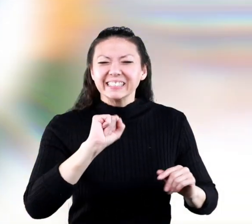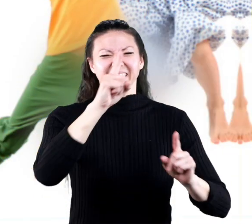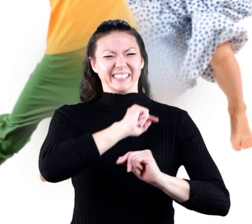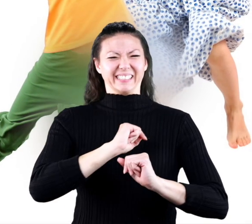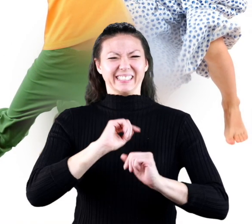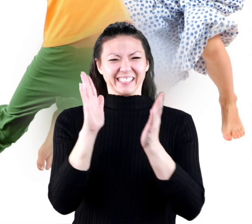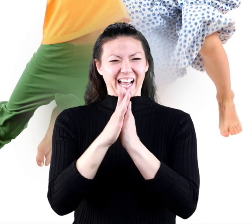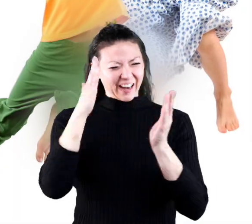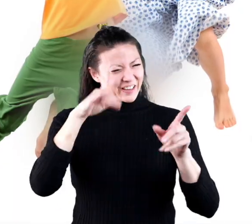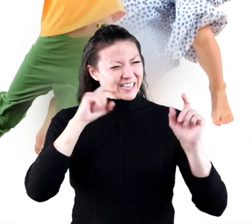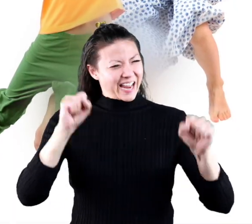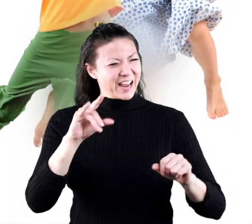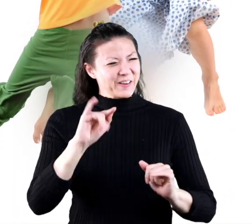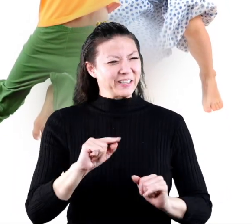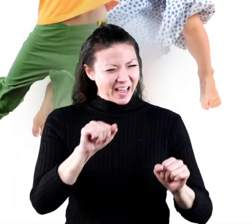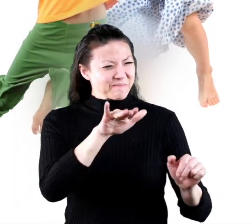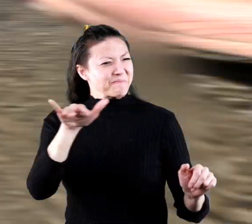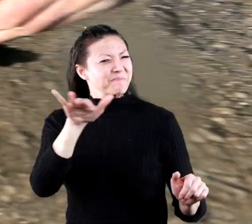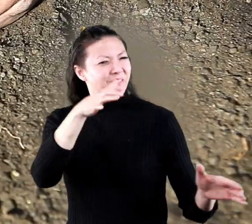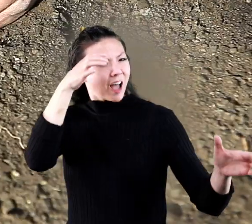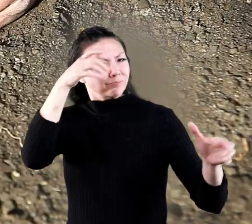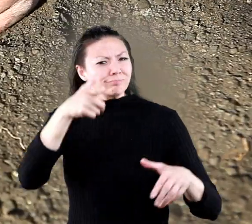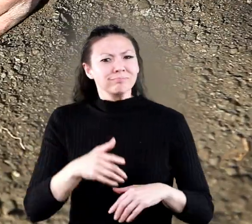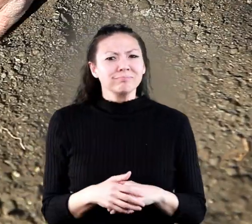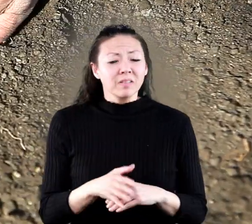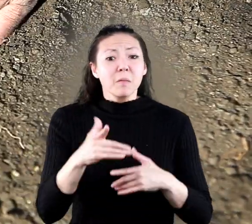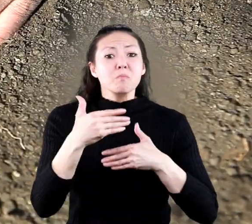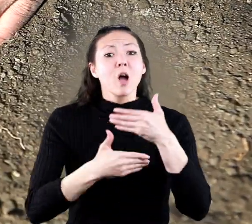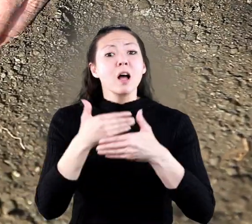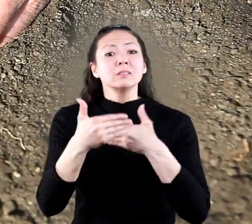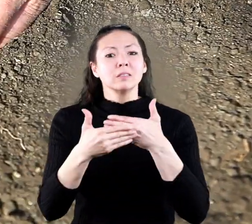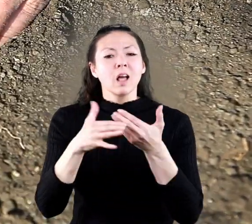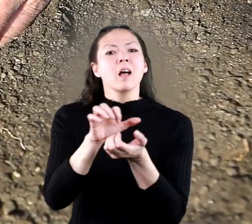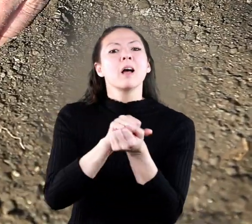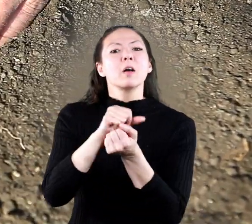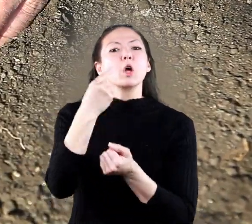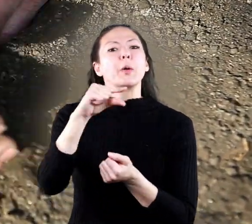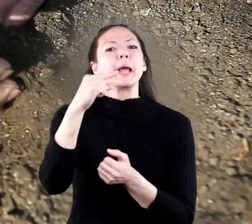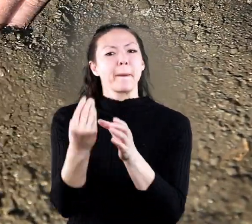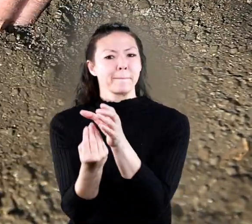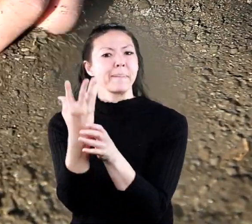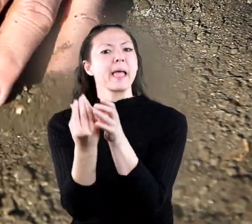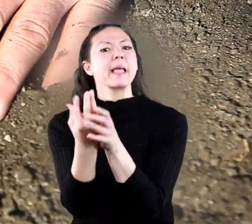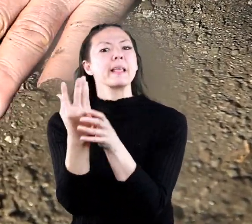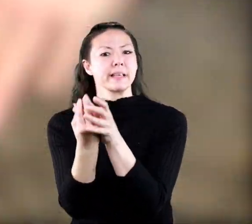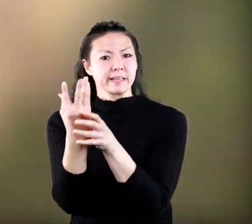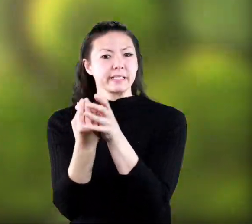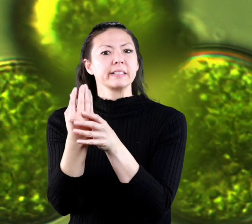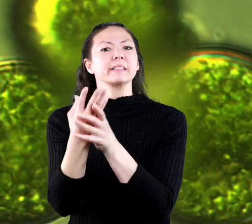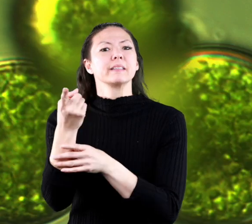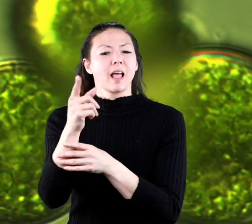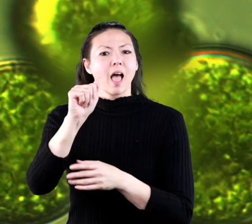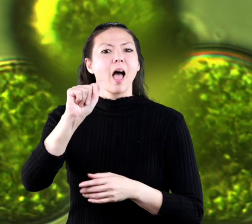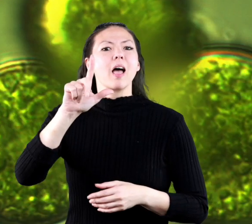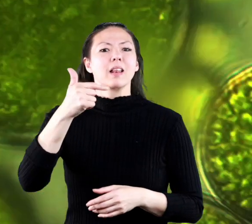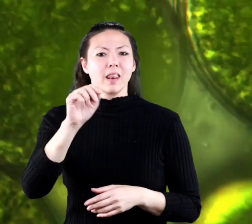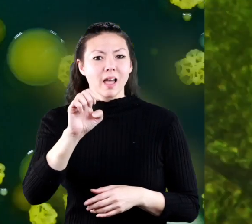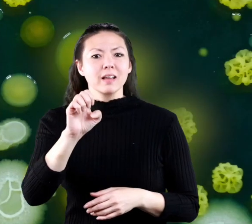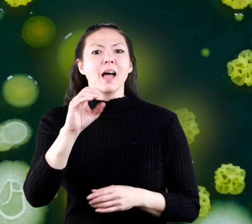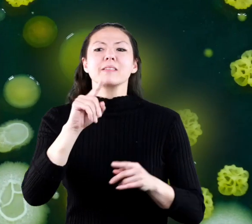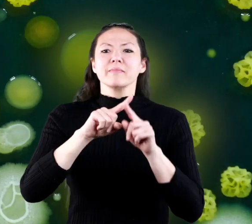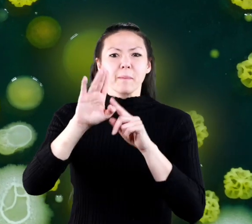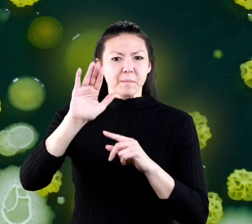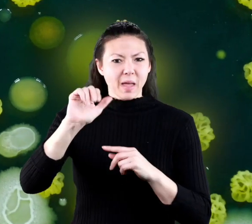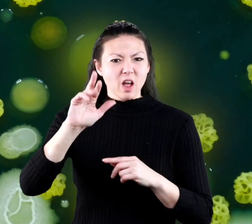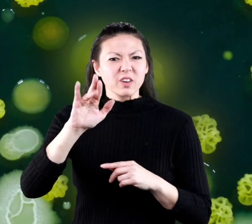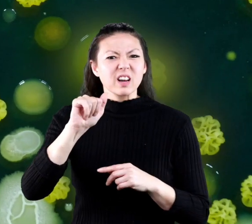photosynthesis excellent i knew you could say it photosynthesis is the process that enable green plants algae and